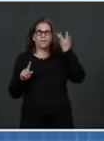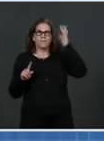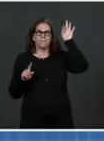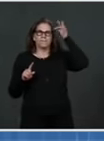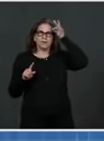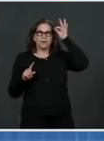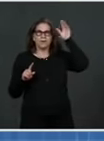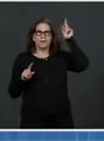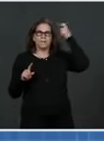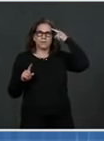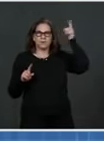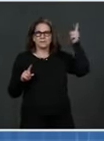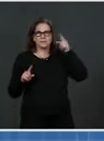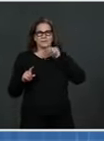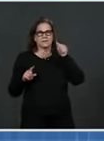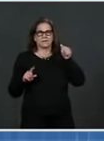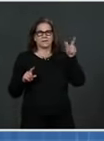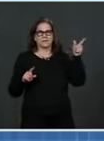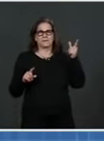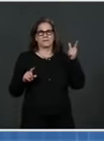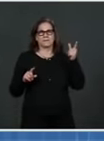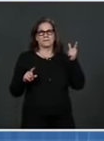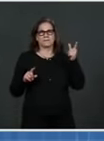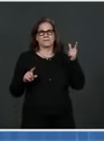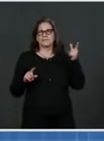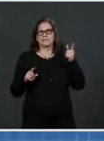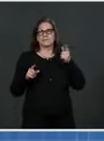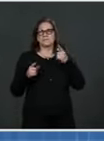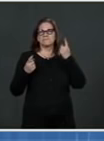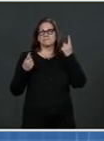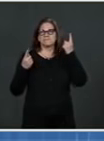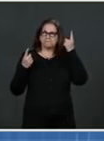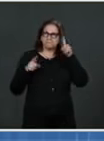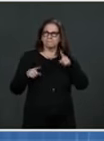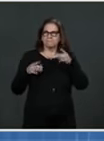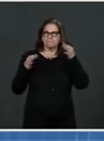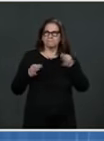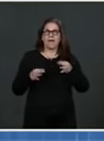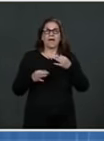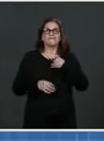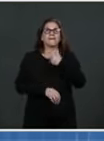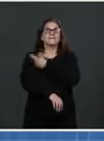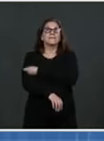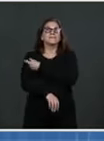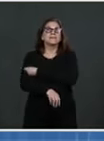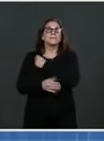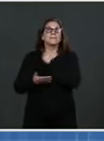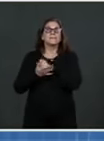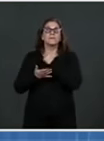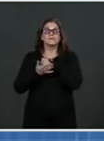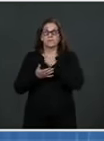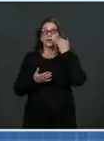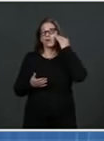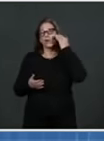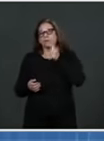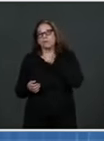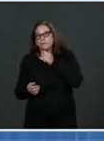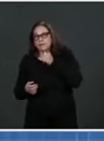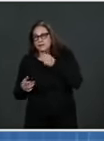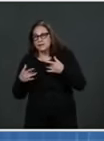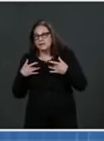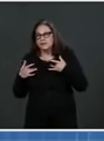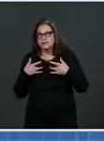passport? I mean, the data privacy concerns and widespread adoption and equity concerns that you just raised, Andy,